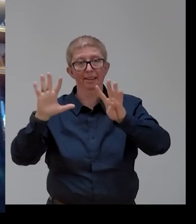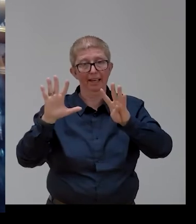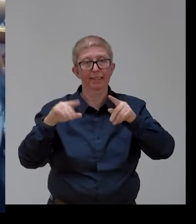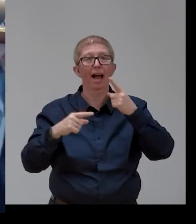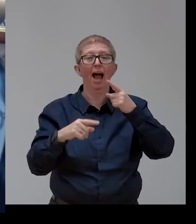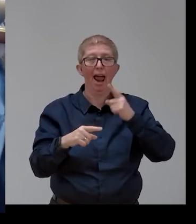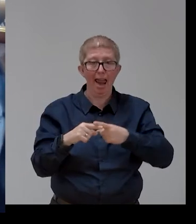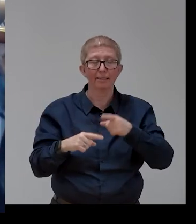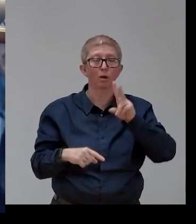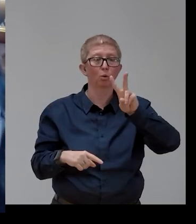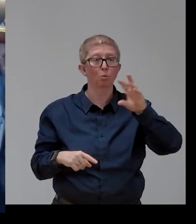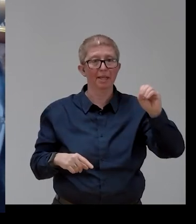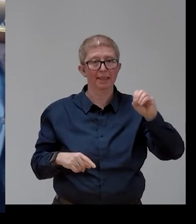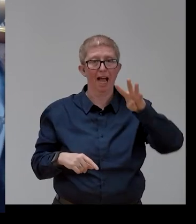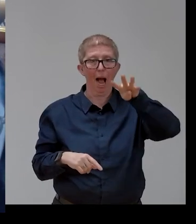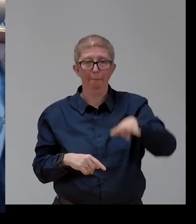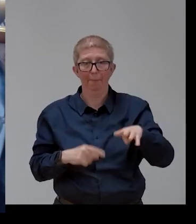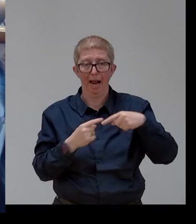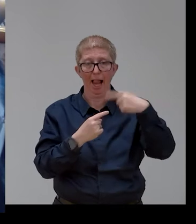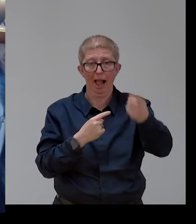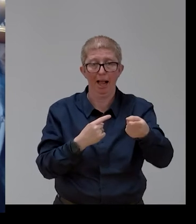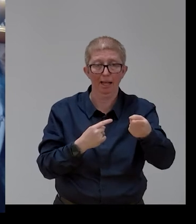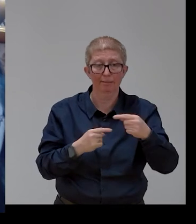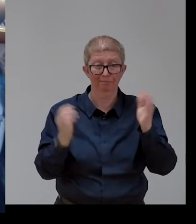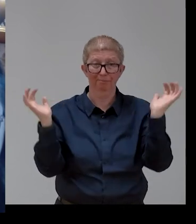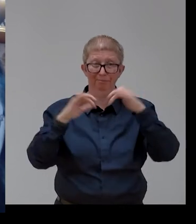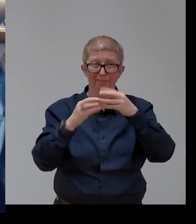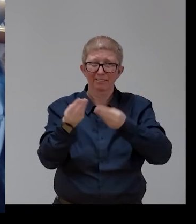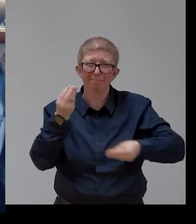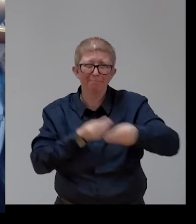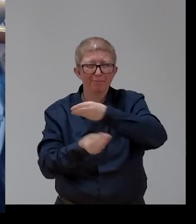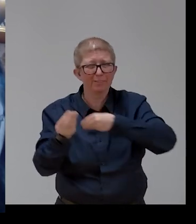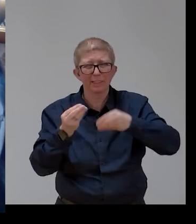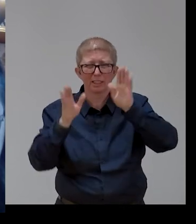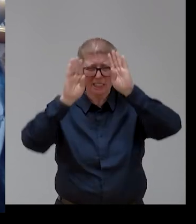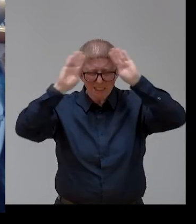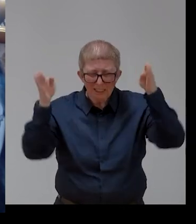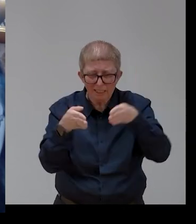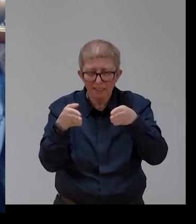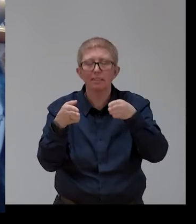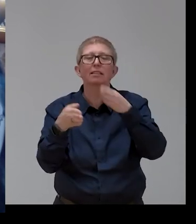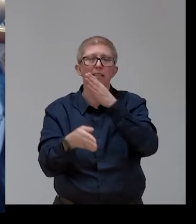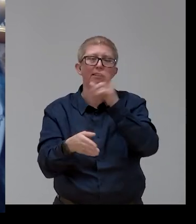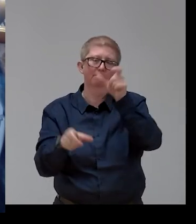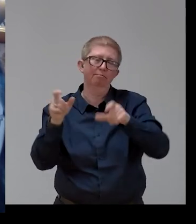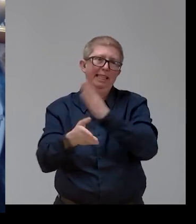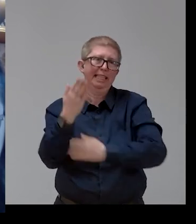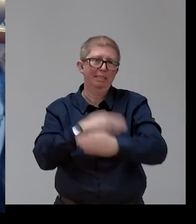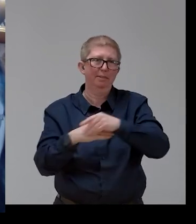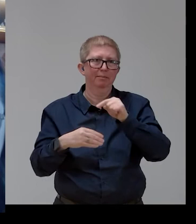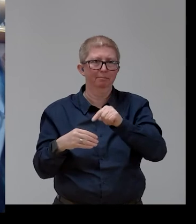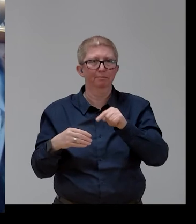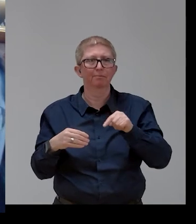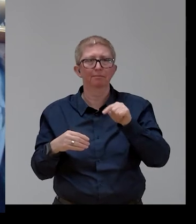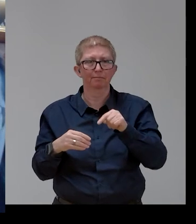the Council conclusions about persons with disabilities, inspired in the Commission's Disability Rights